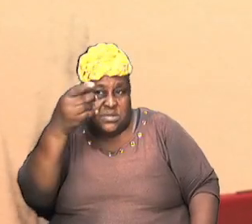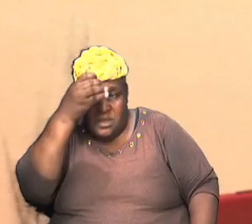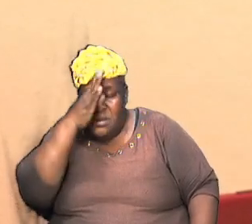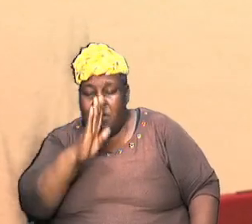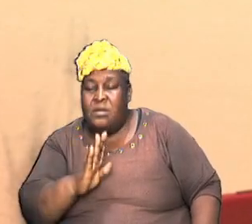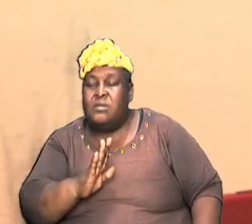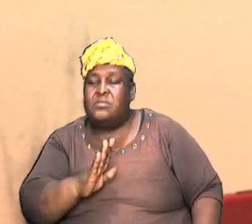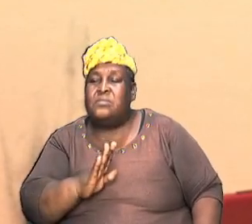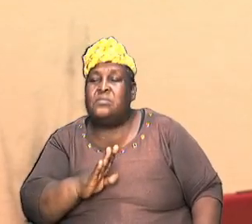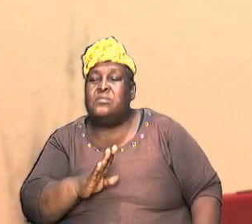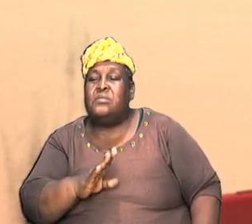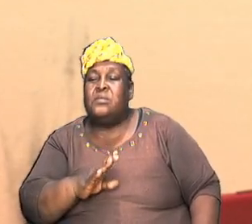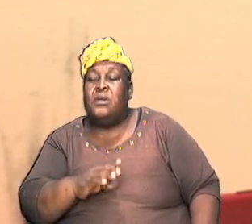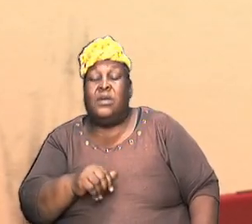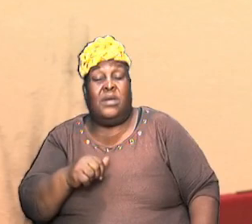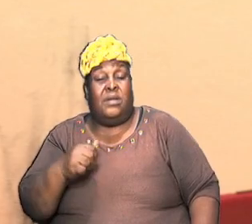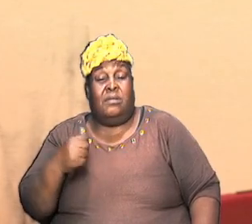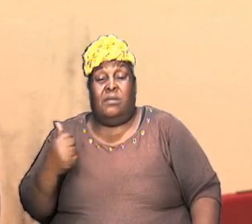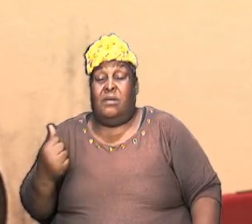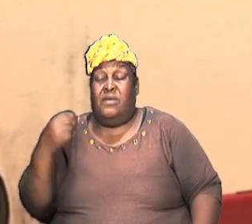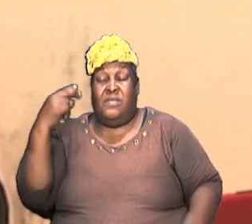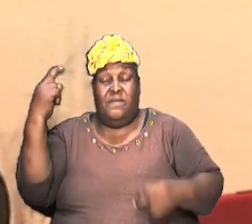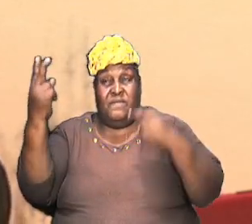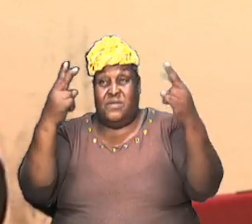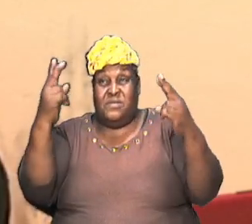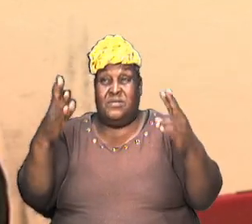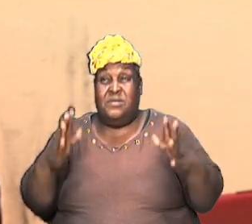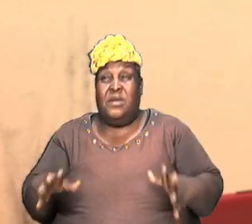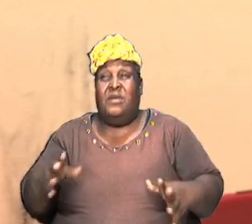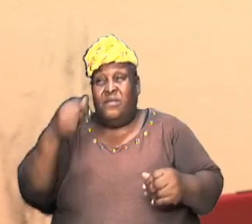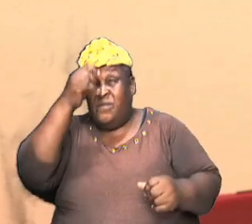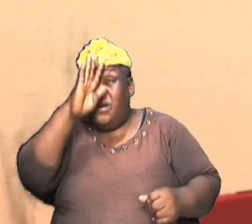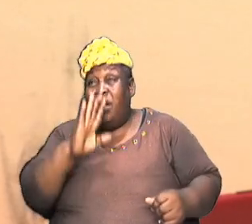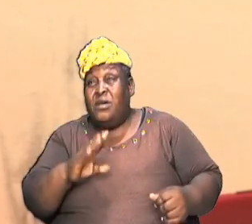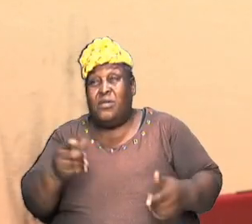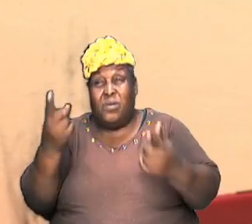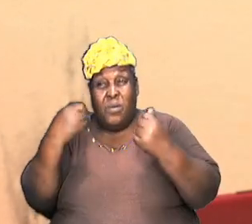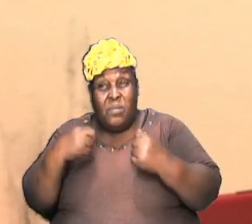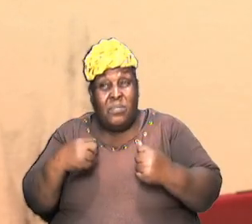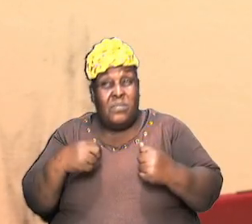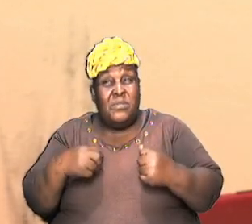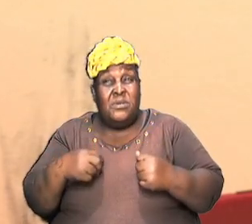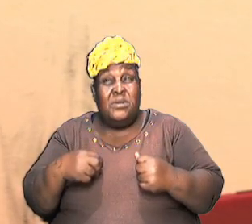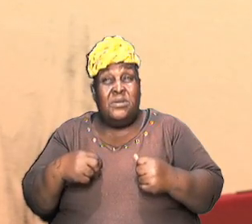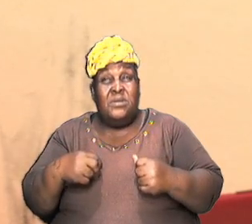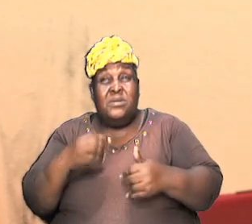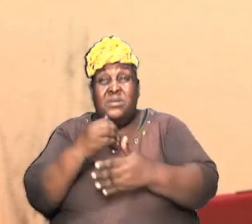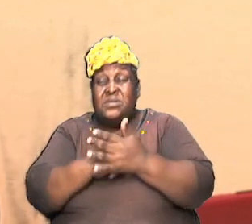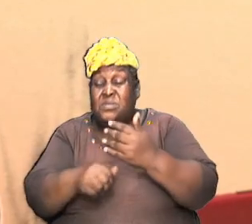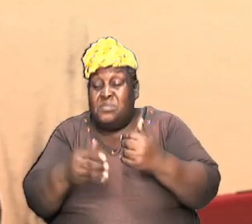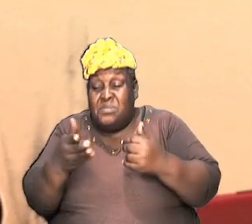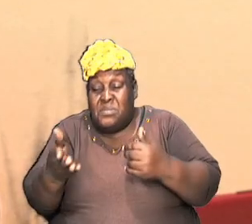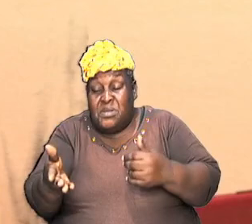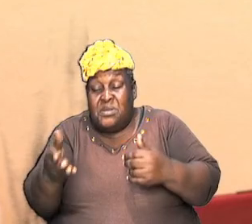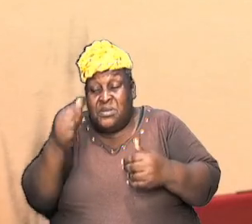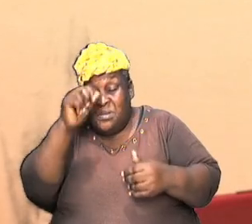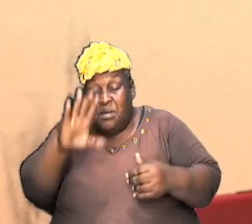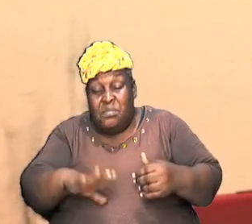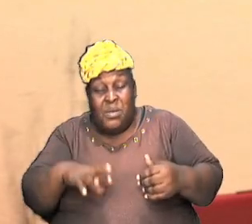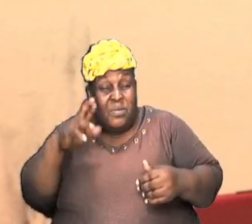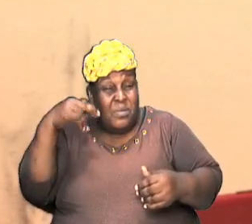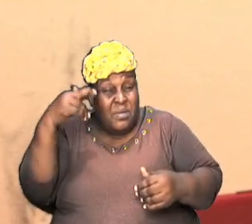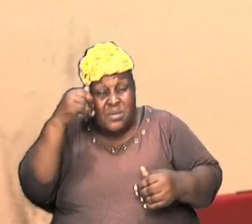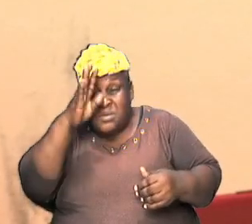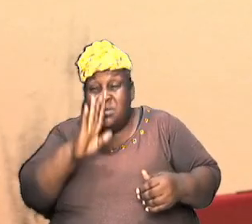and others other visitation of God when he came like that it's afterwards sometimes these men recognized that this was